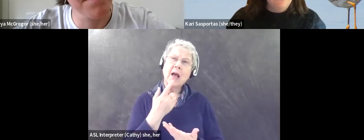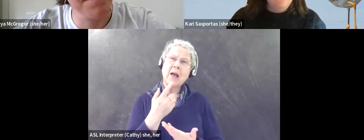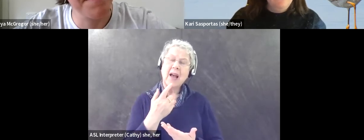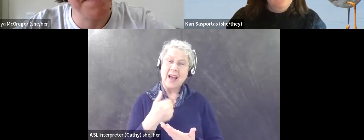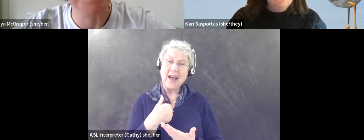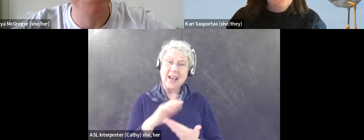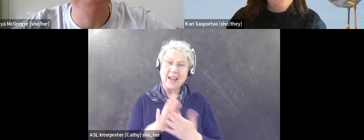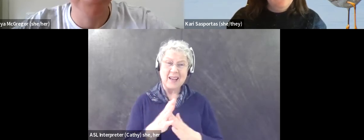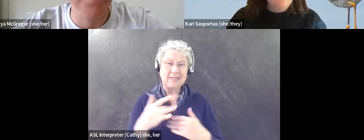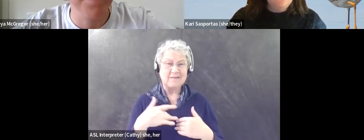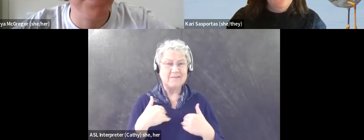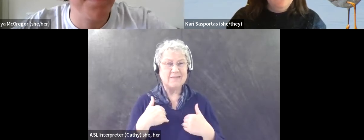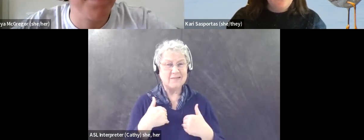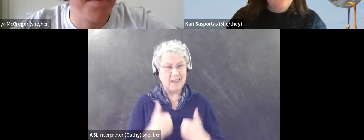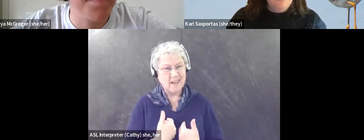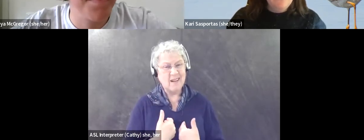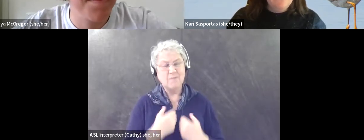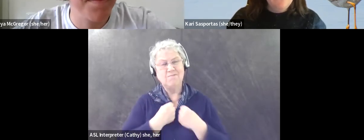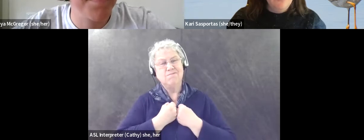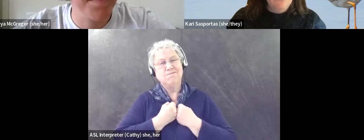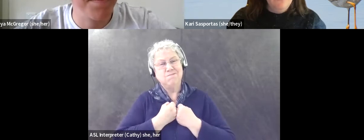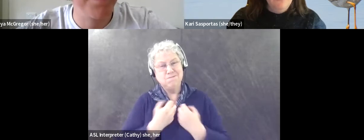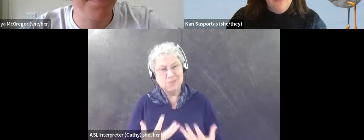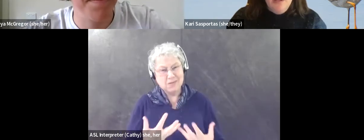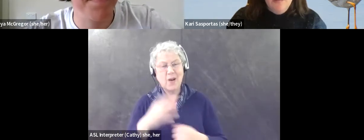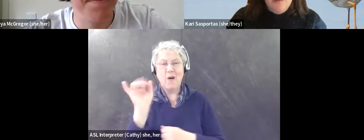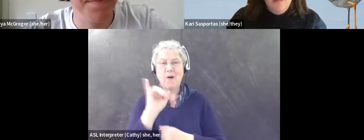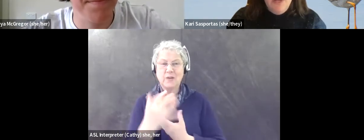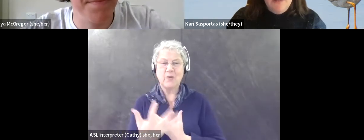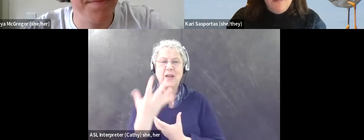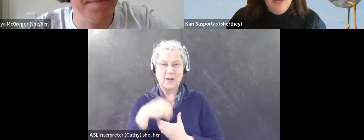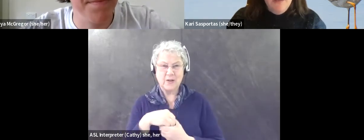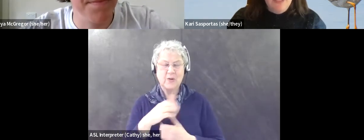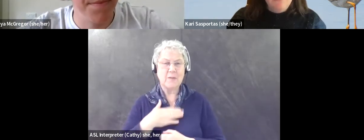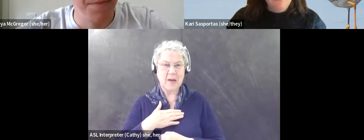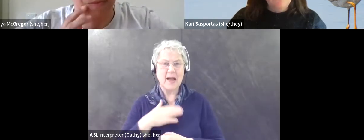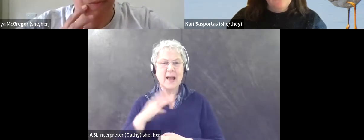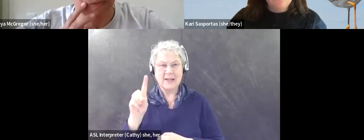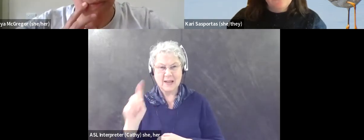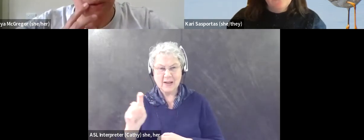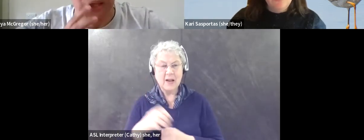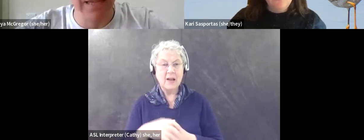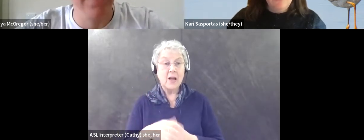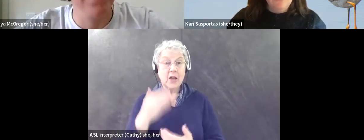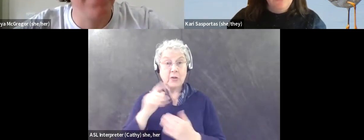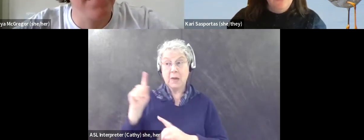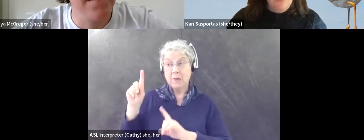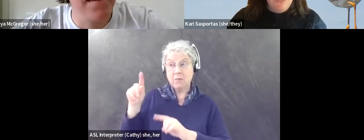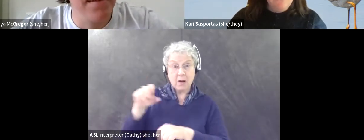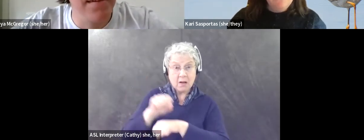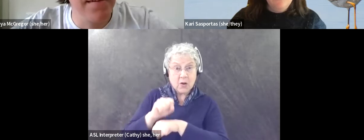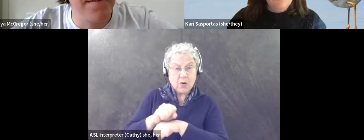a lot. So exhaustion is part of the package as well. So I may spend like a day at work just really trying to